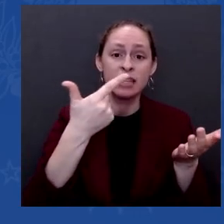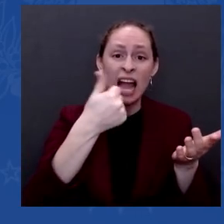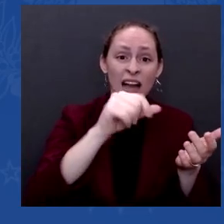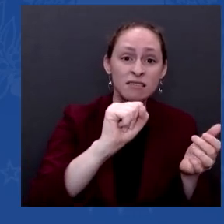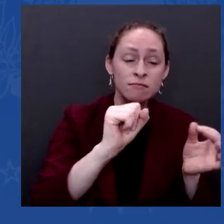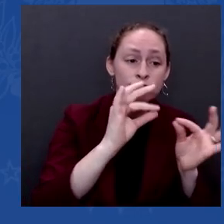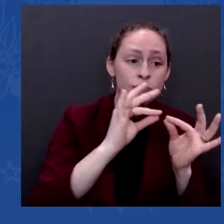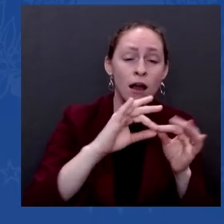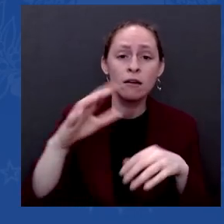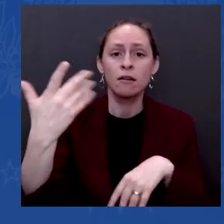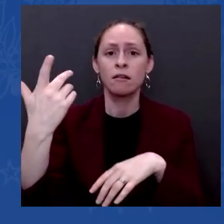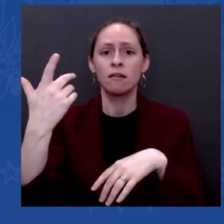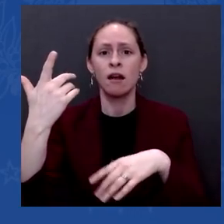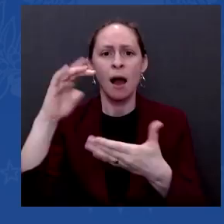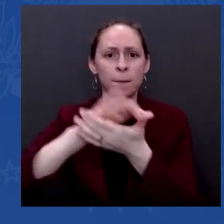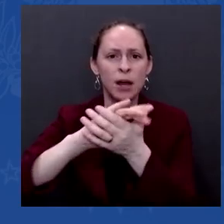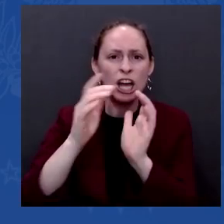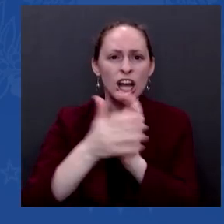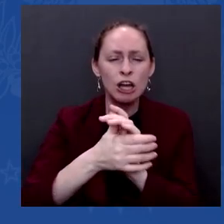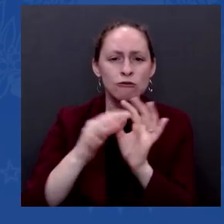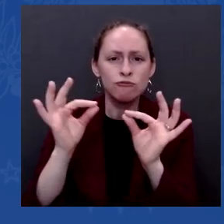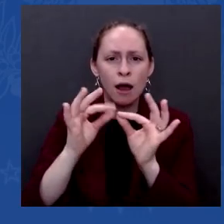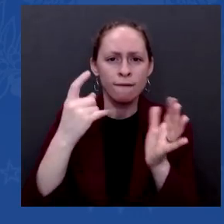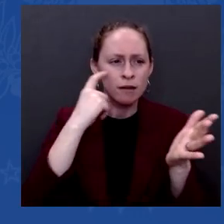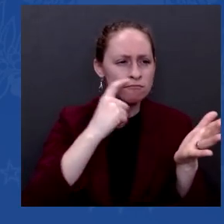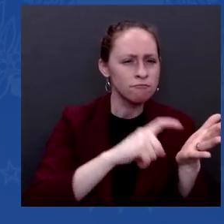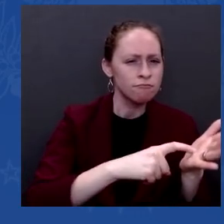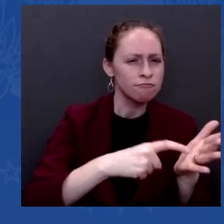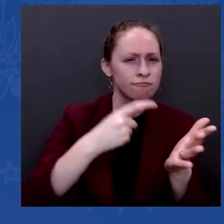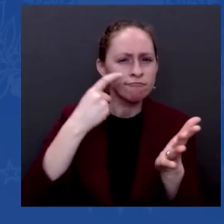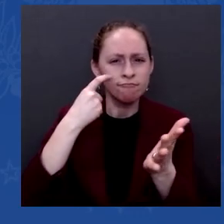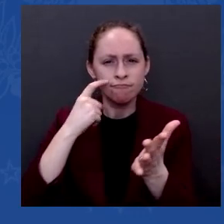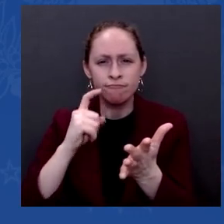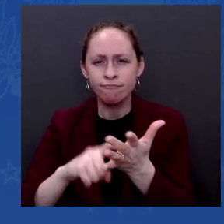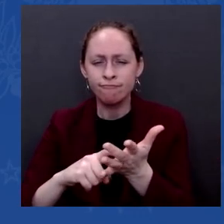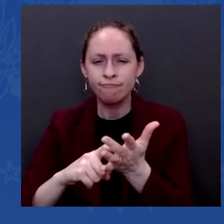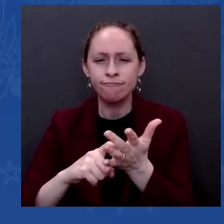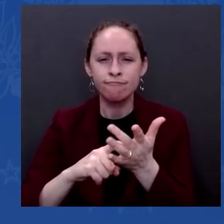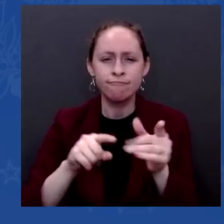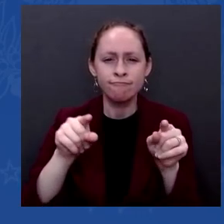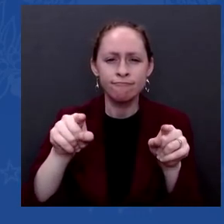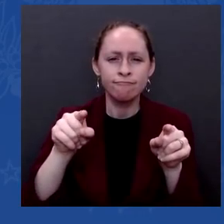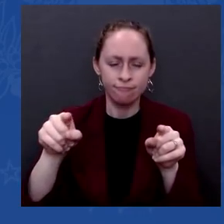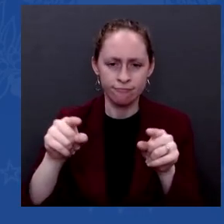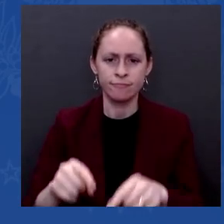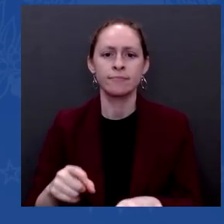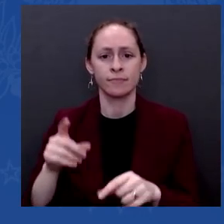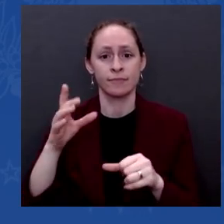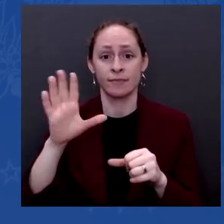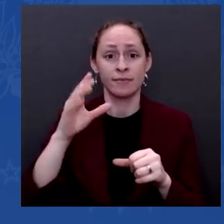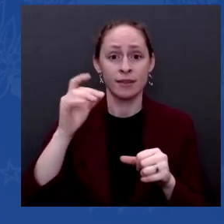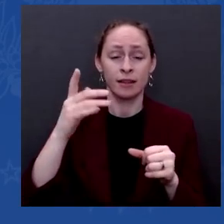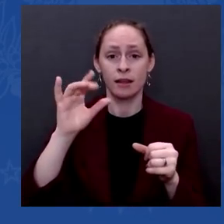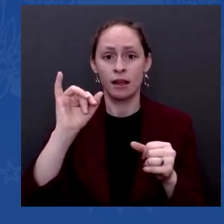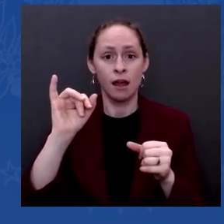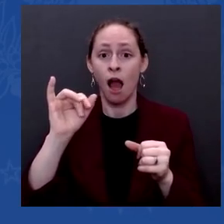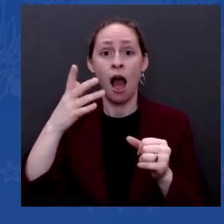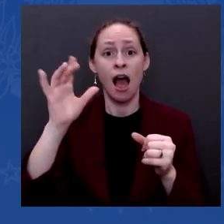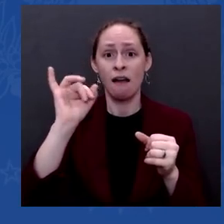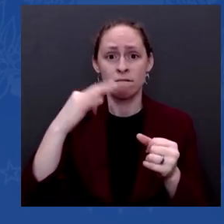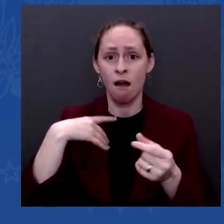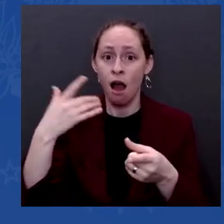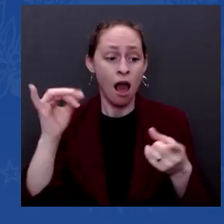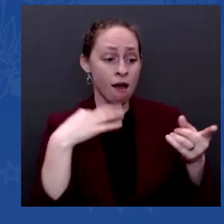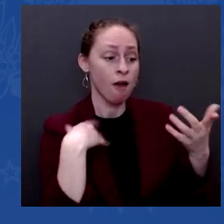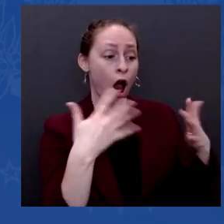education and or child care and the like. I think most people would make the trade. Their bottom line would